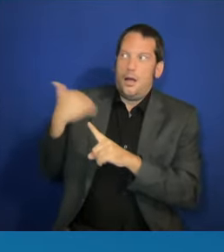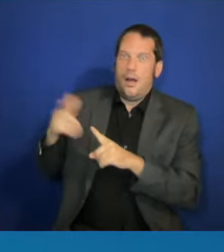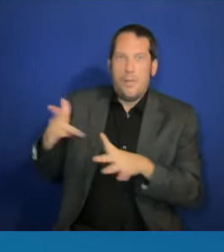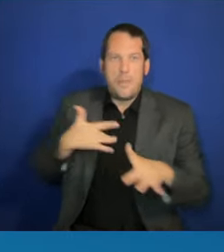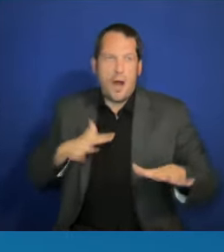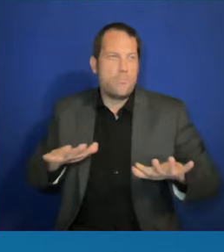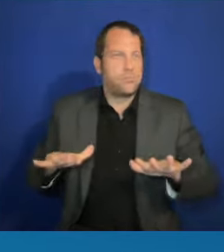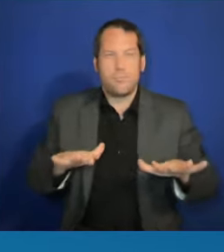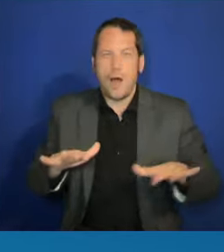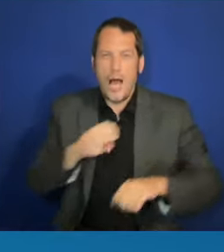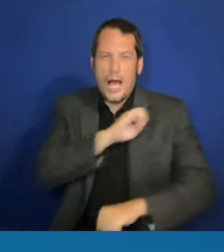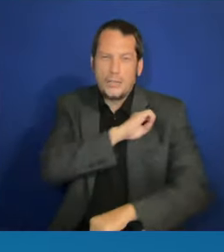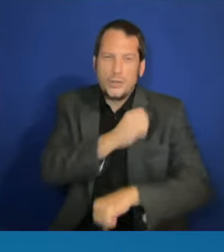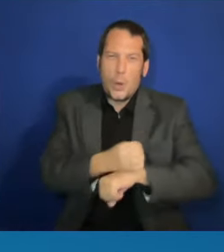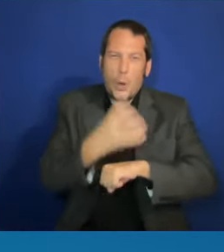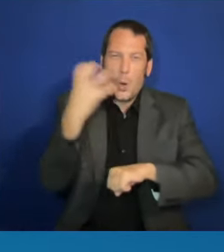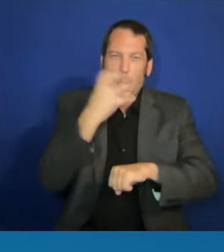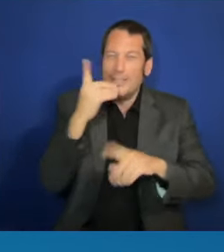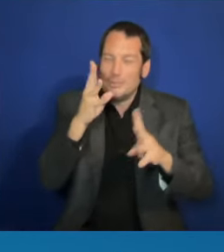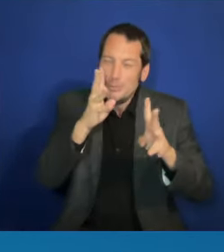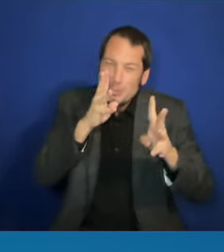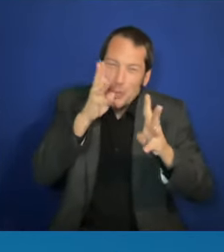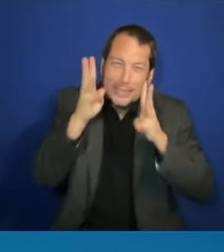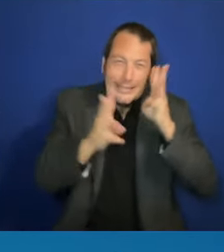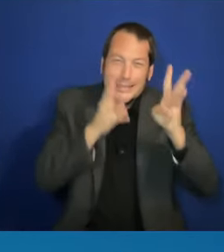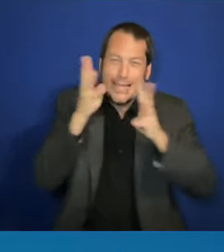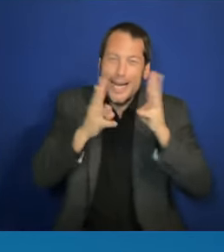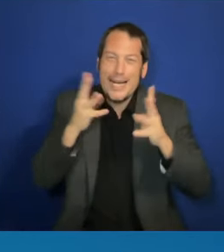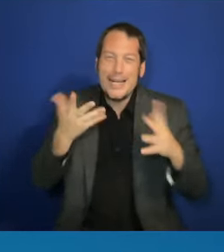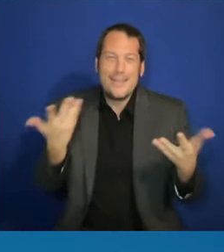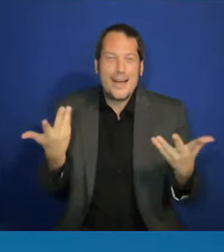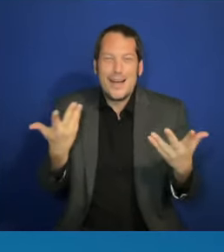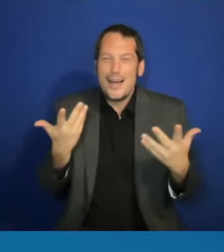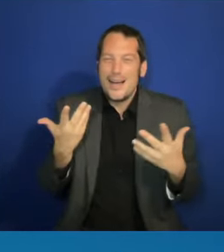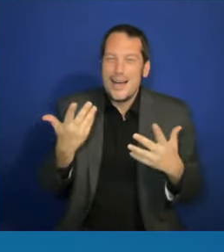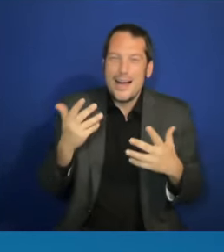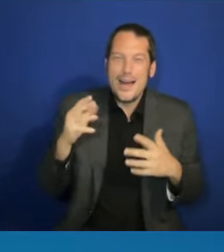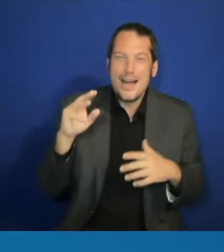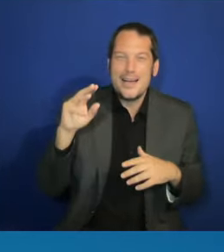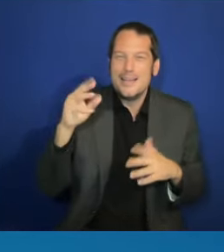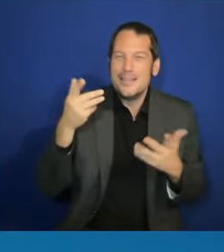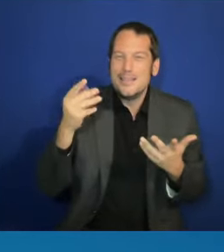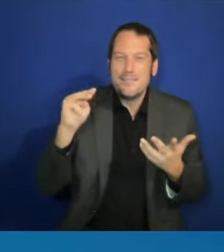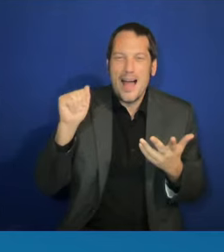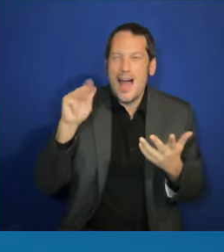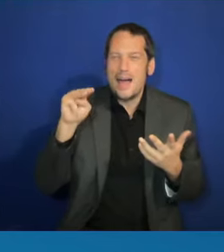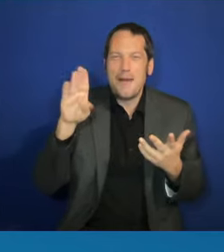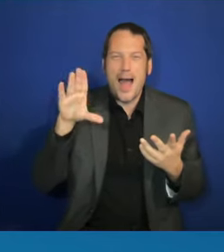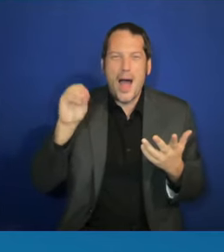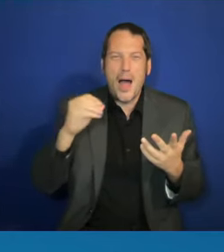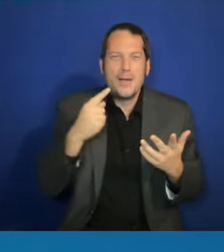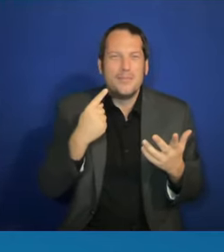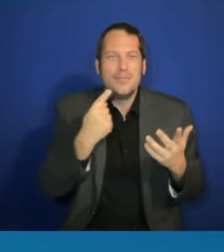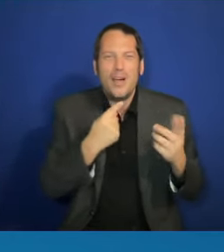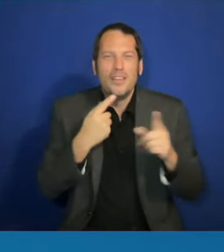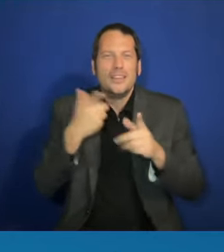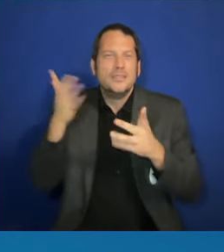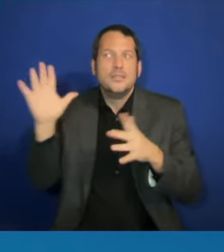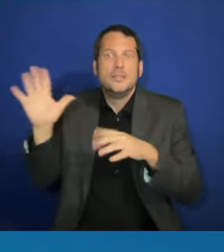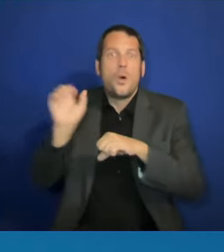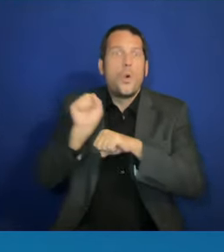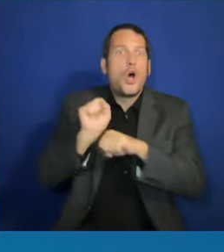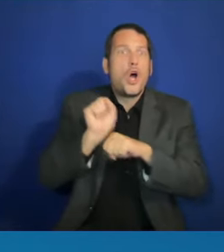and a mambo mouth. And so his work in film, theater, television, and literature